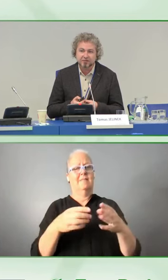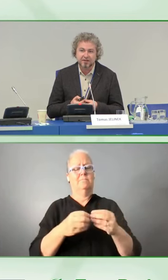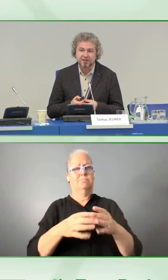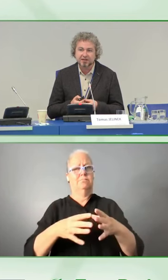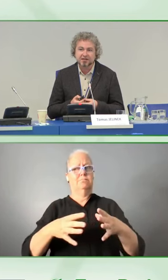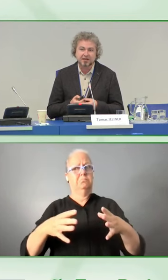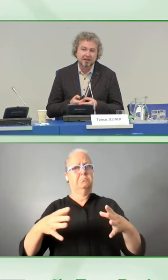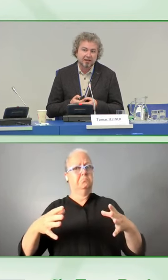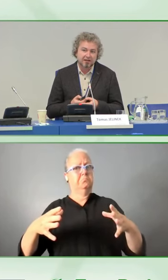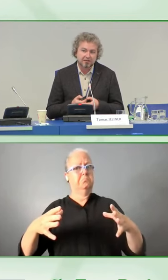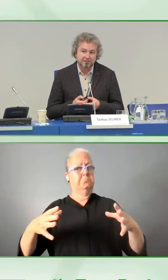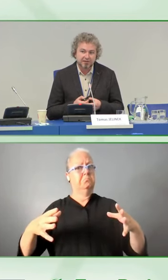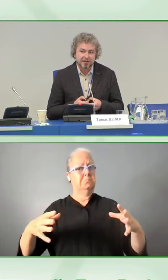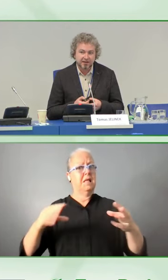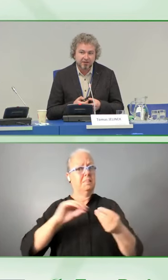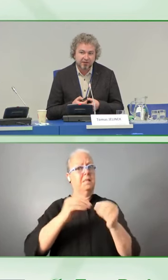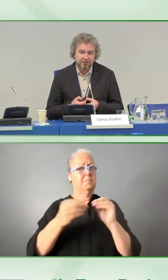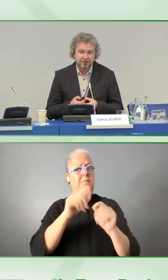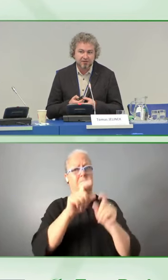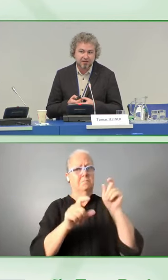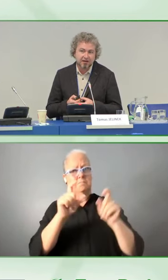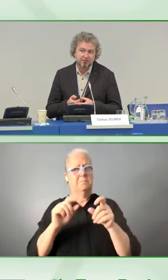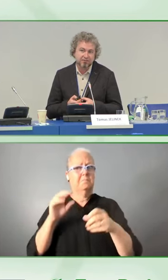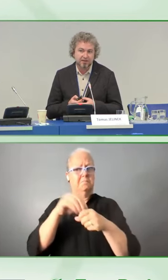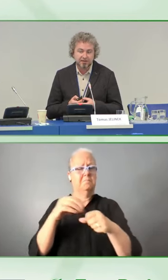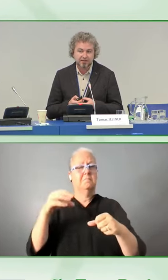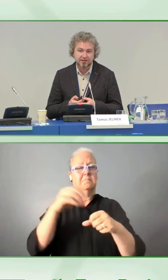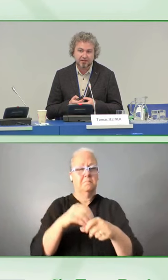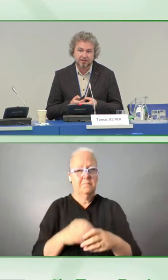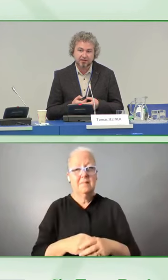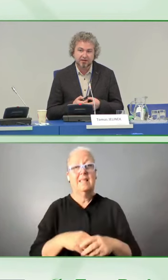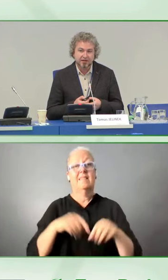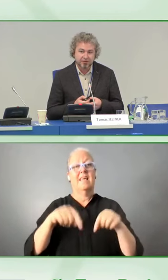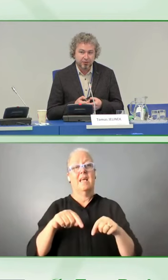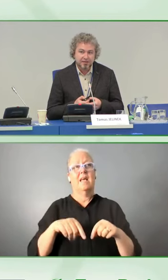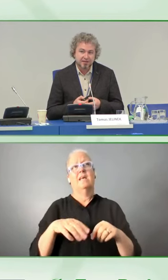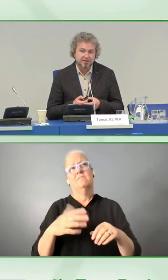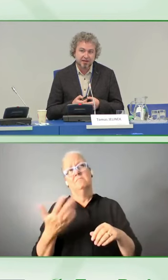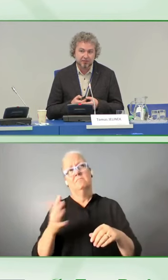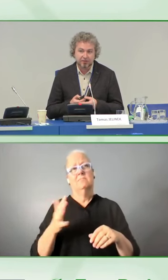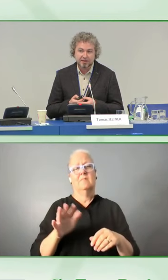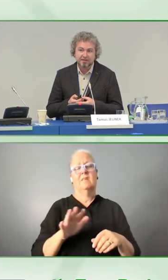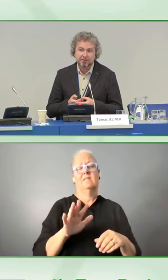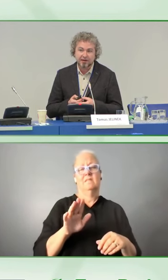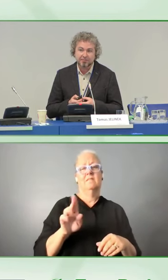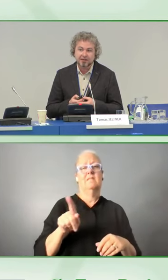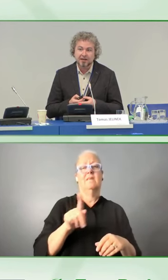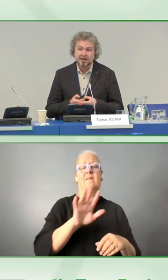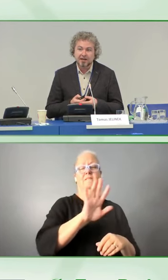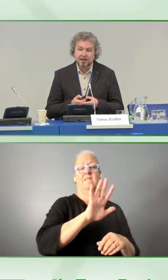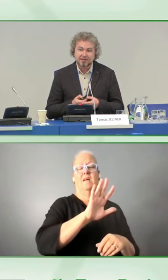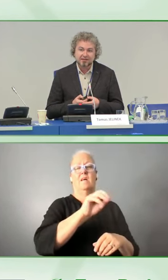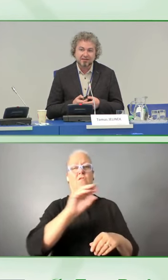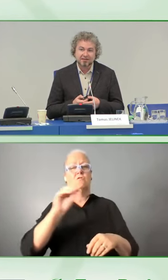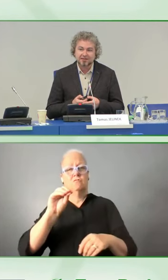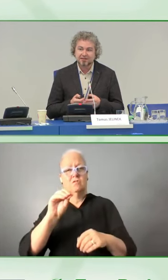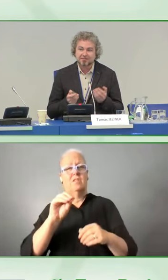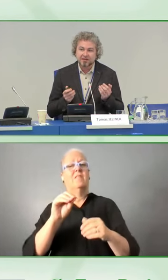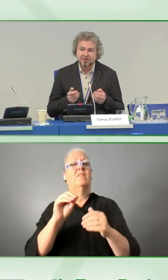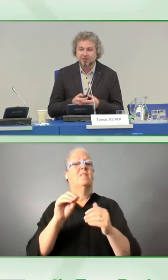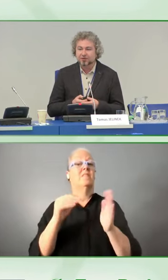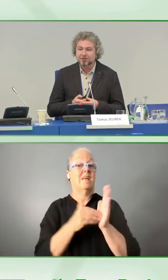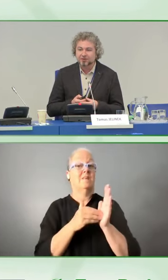the start of CacheReader we are reaching almost a half million users downloading our app. And